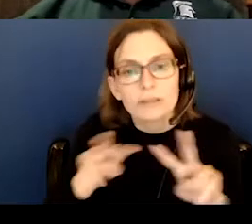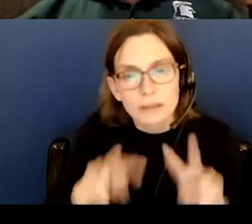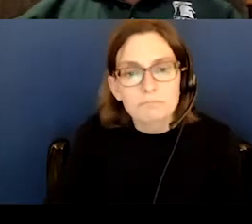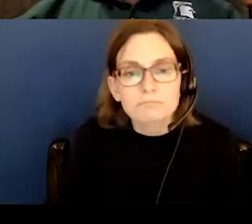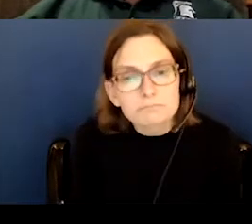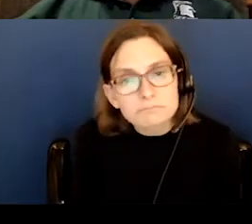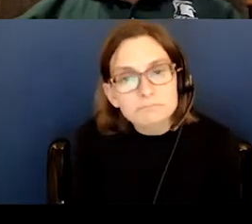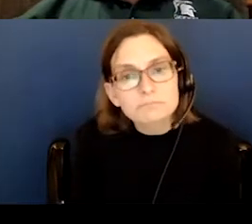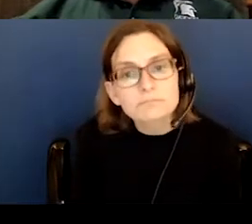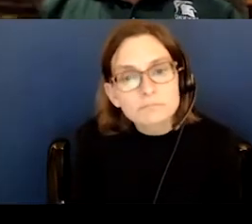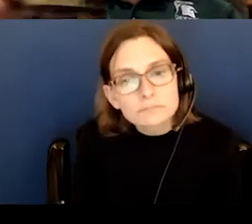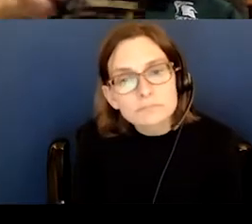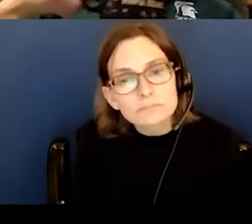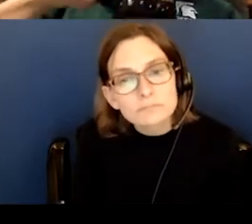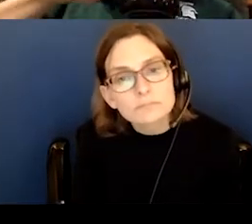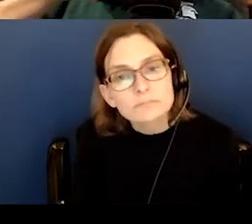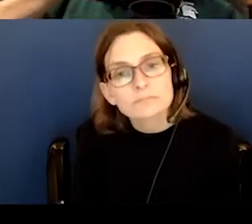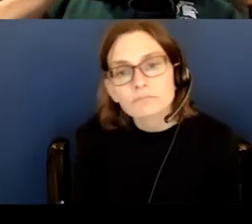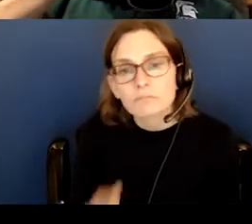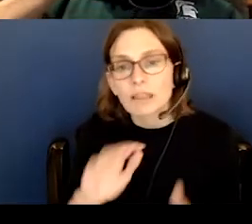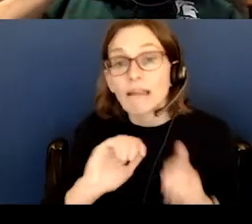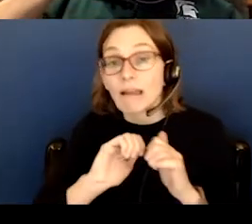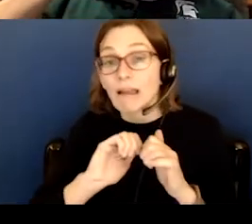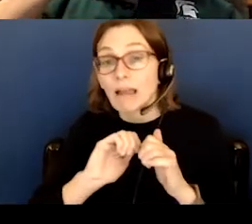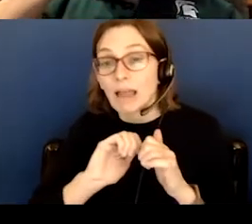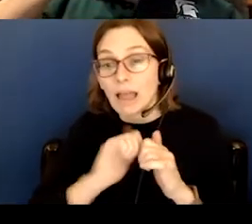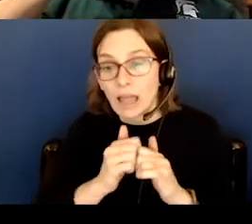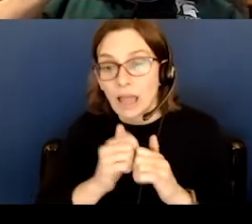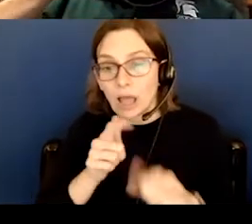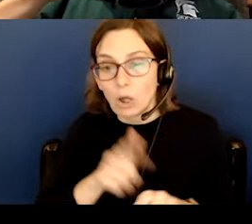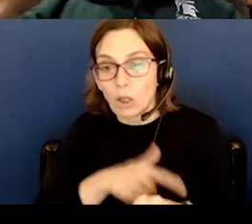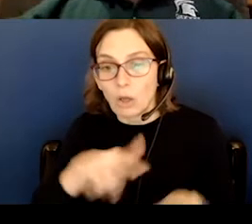Okay. This person asks, how long did it take the moon to form?